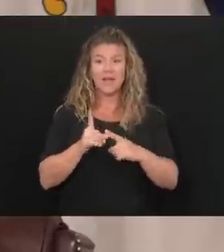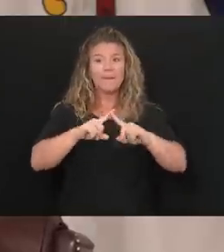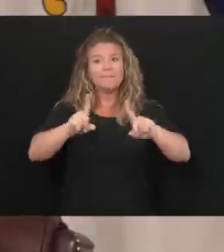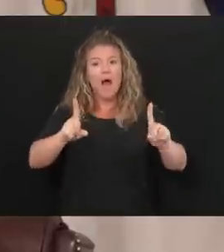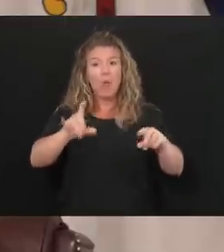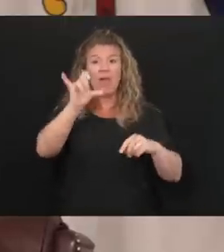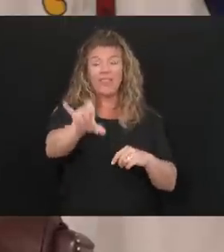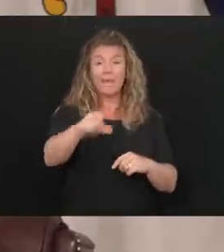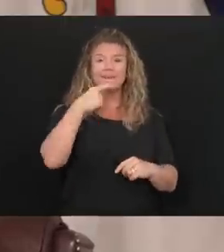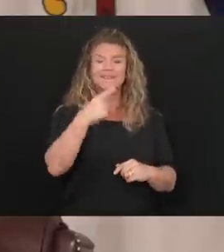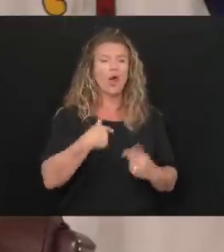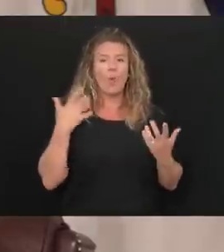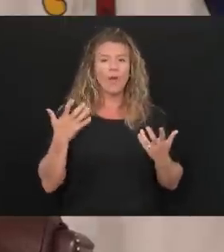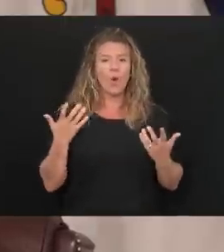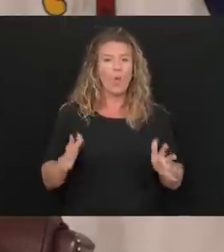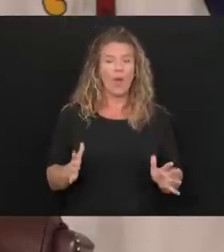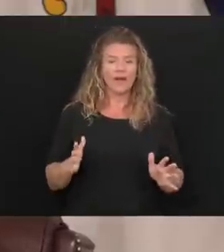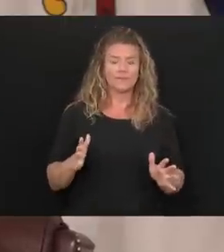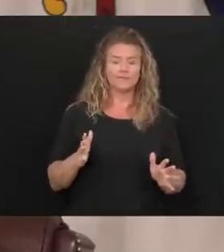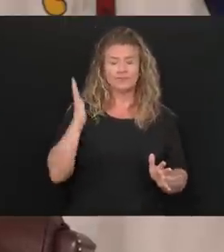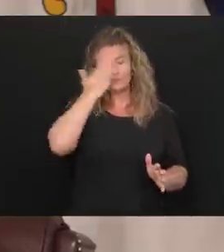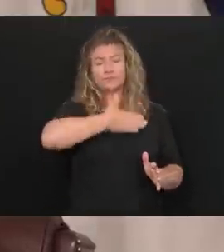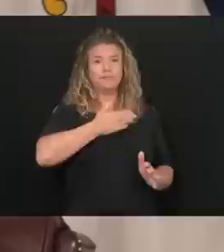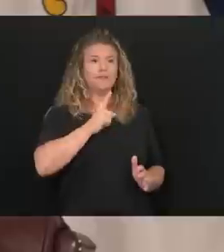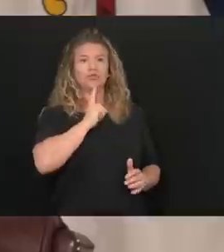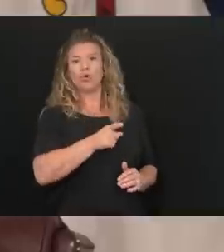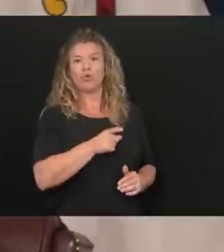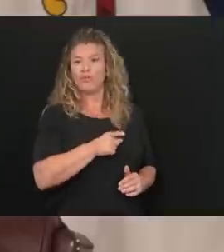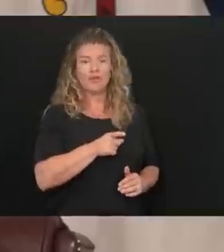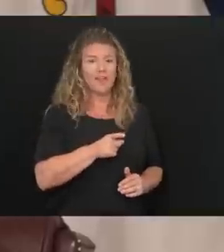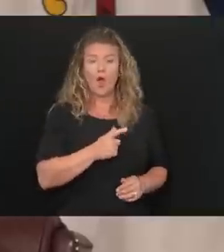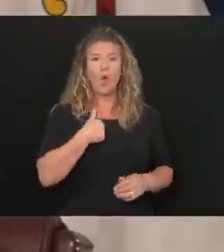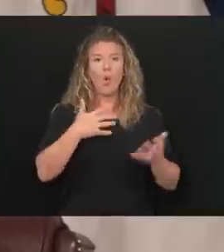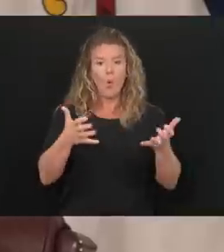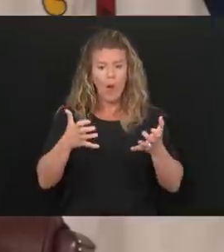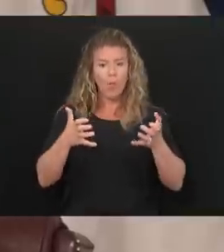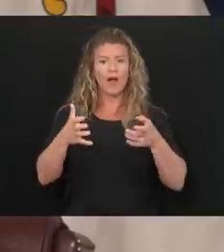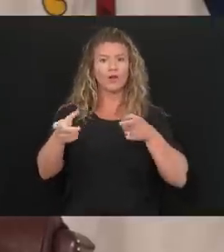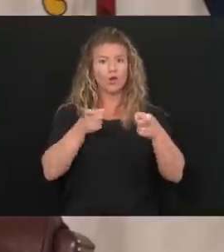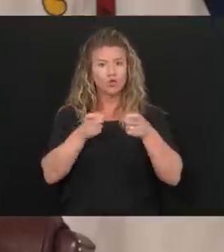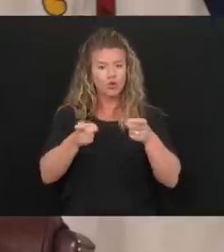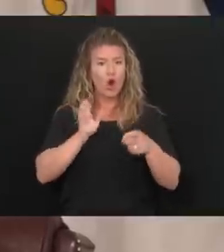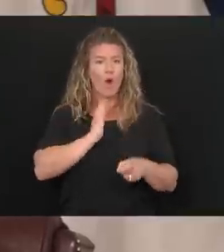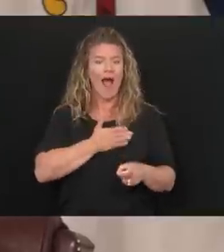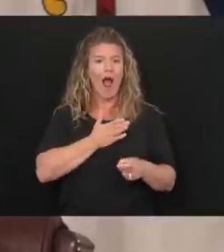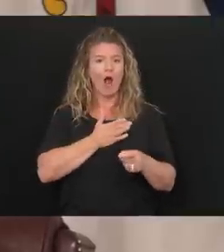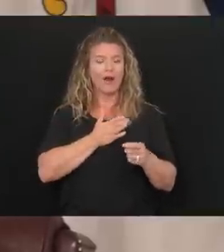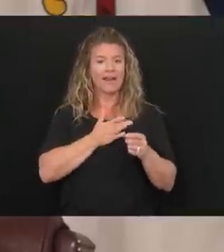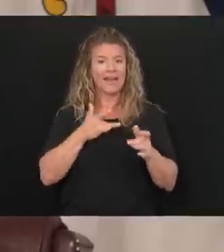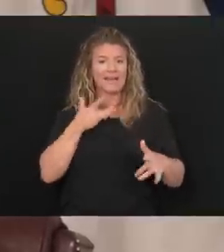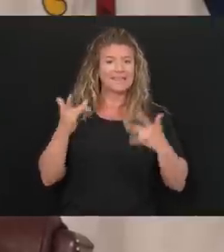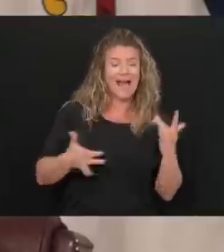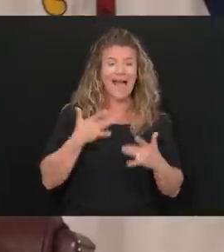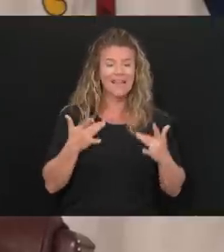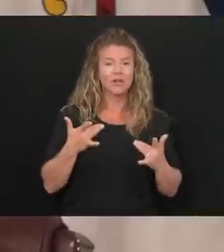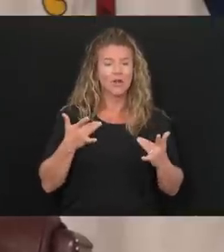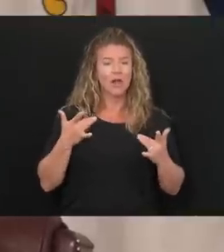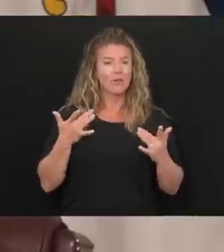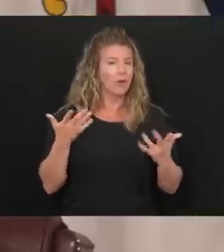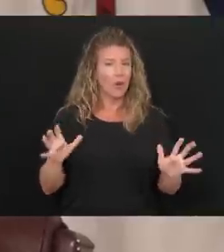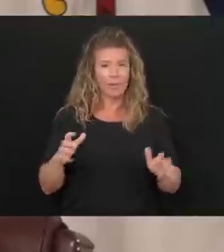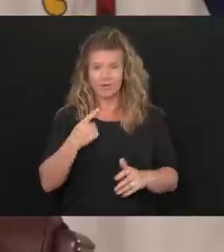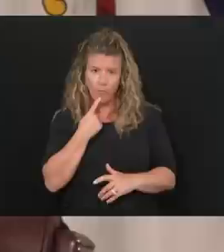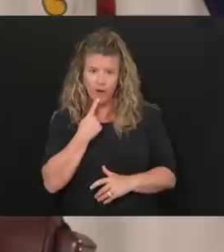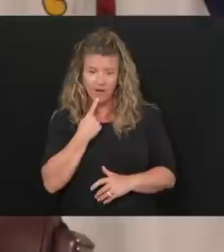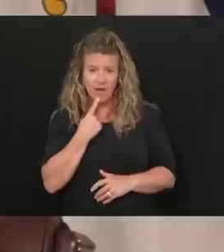we don't want to be unrealistic. And we want to absolutely control our enthusiasm that we don't get disappointed. You know, I